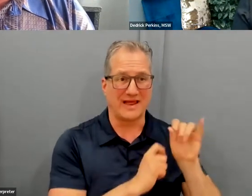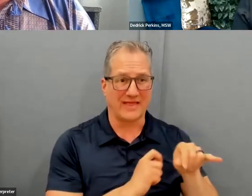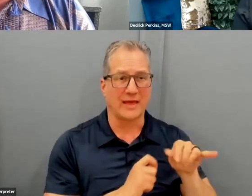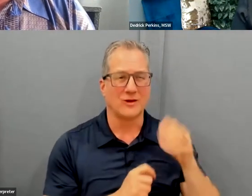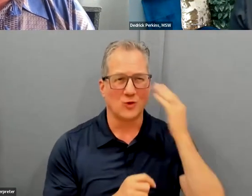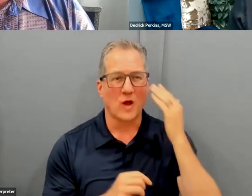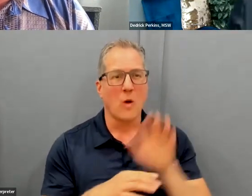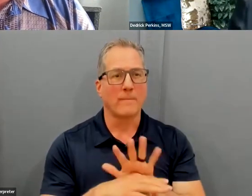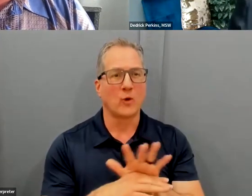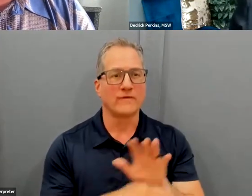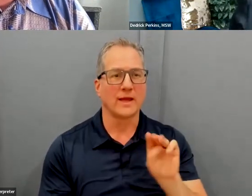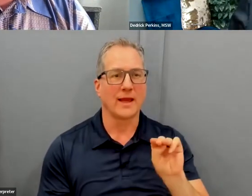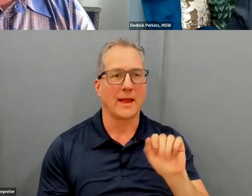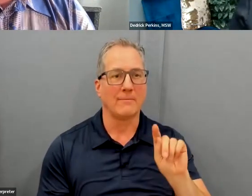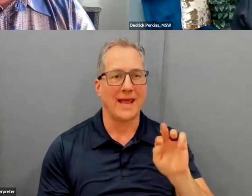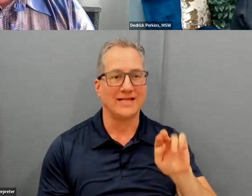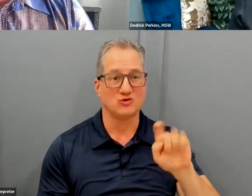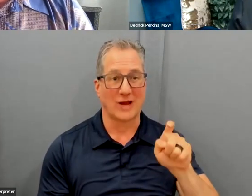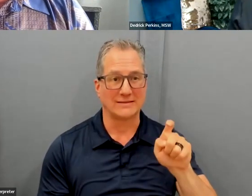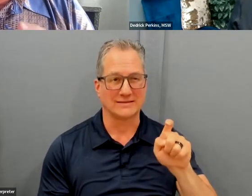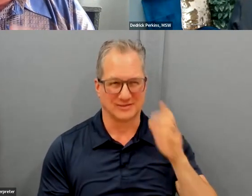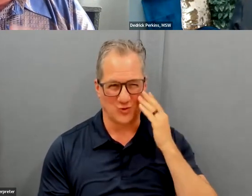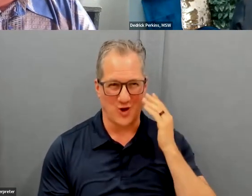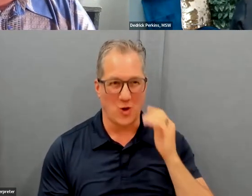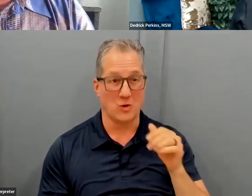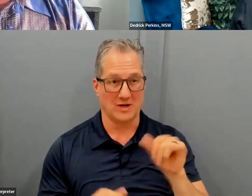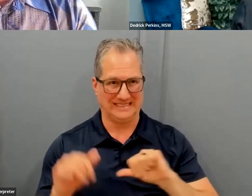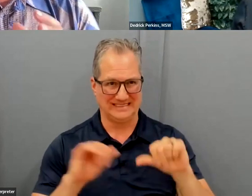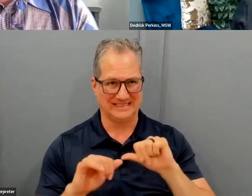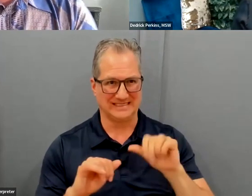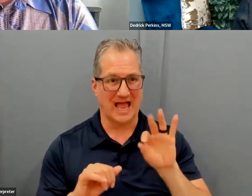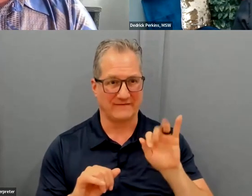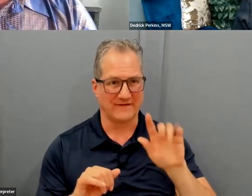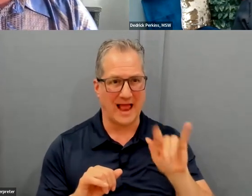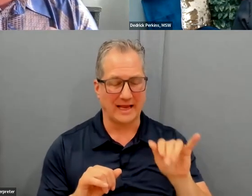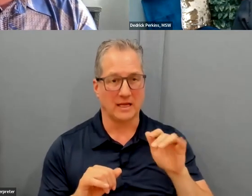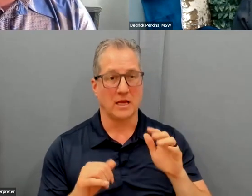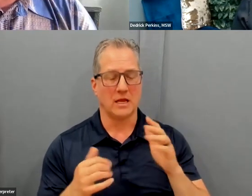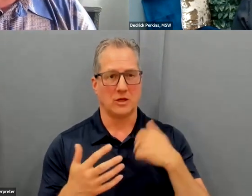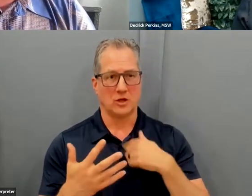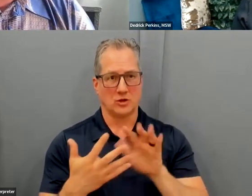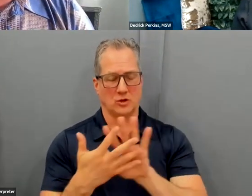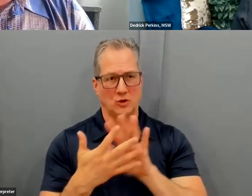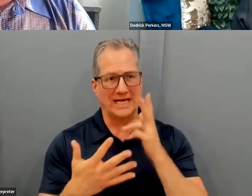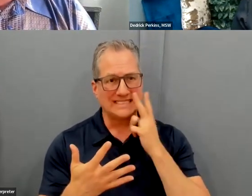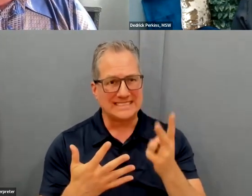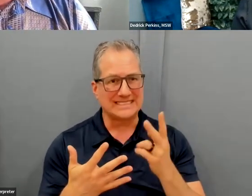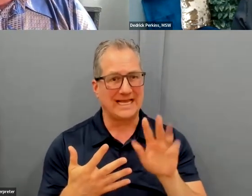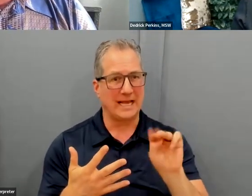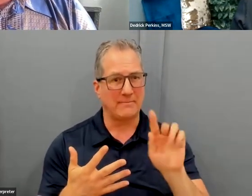Matrix in a sci-fi movie. Yeah. And the only way that you can see The Matrix, you have to get unplugged.